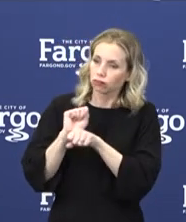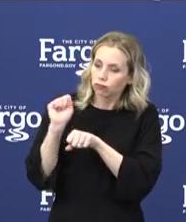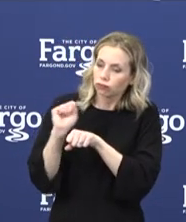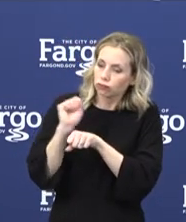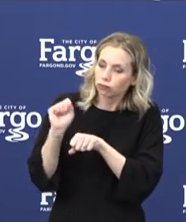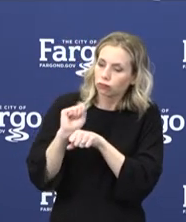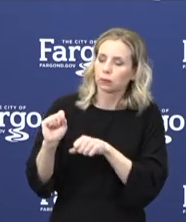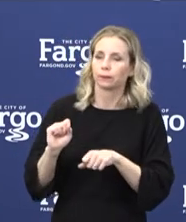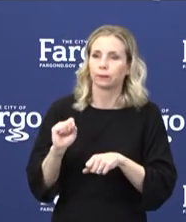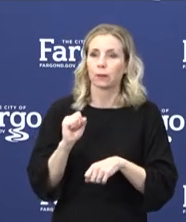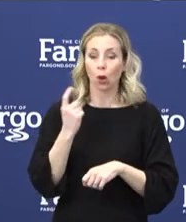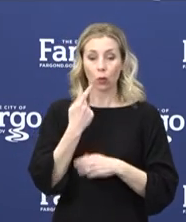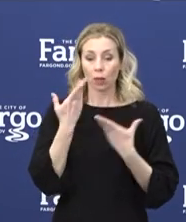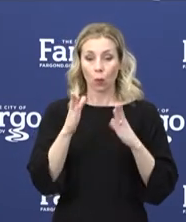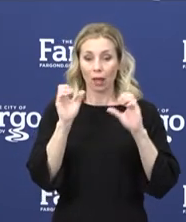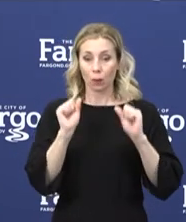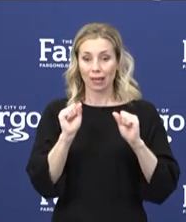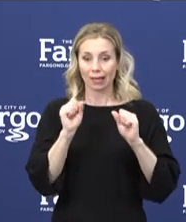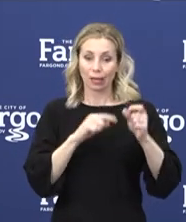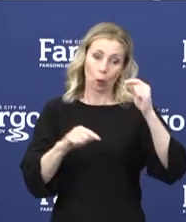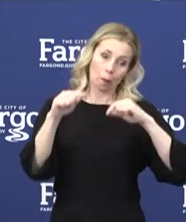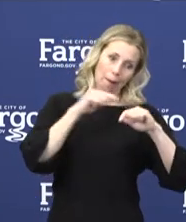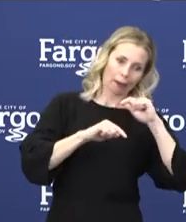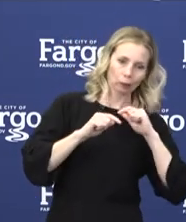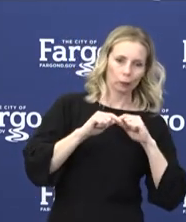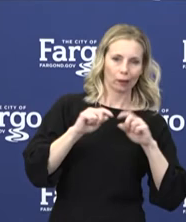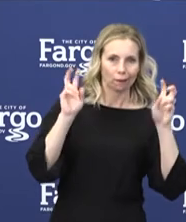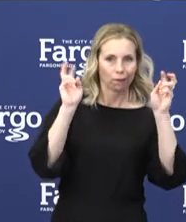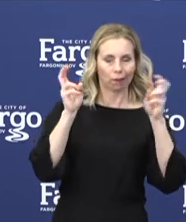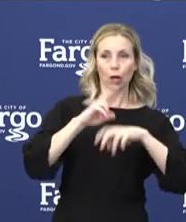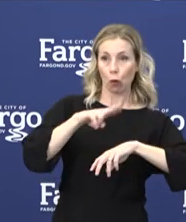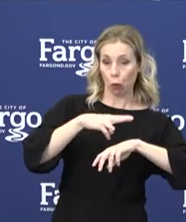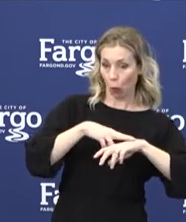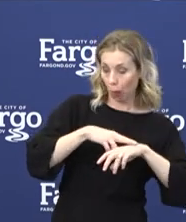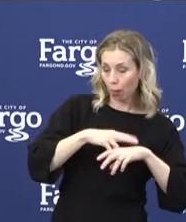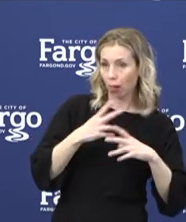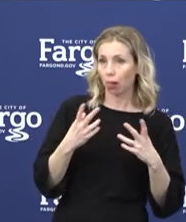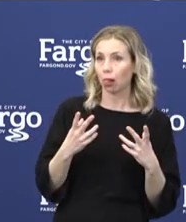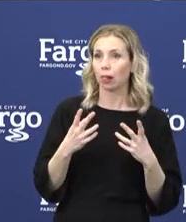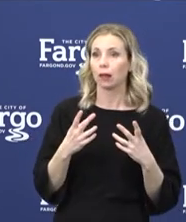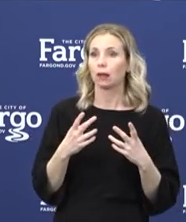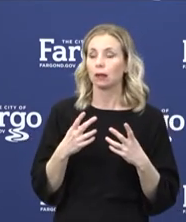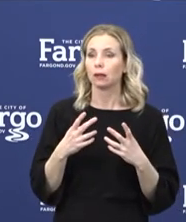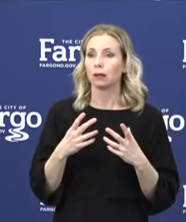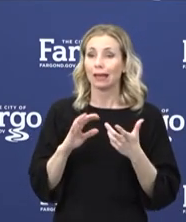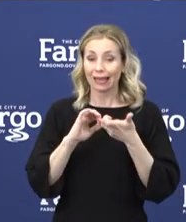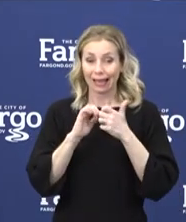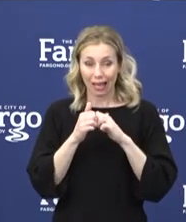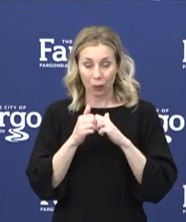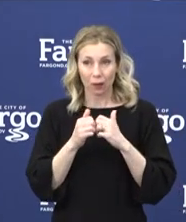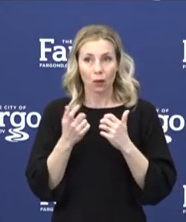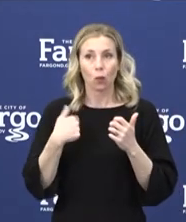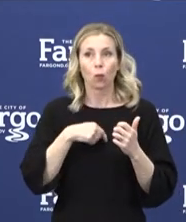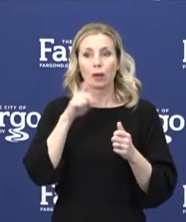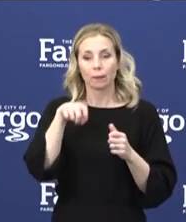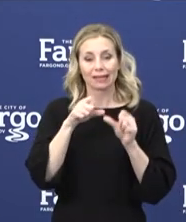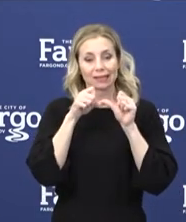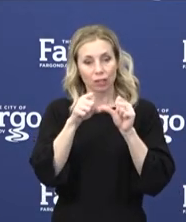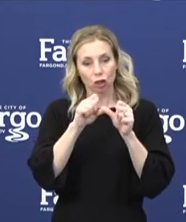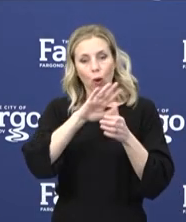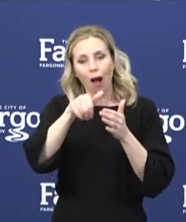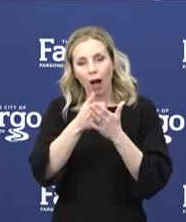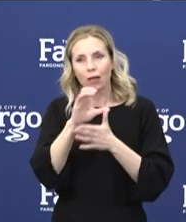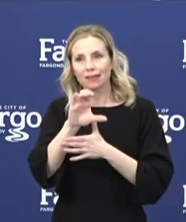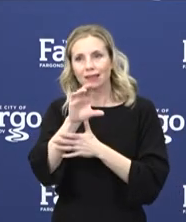to the normal is through the fact that we have to continue with all the